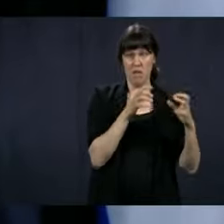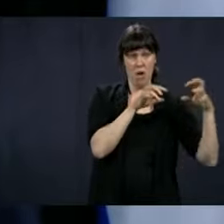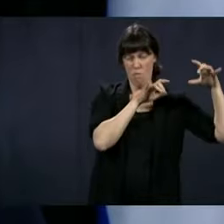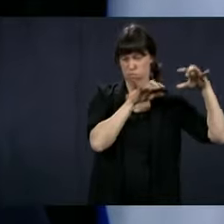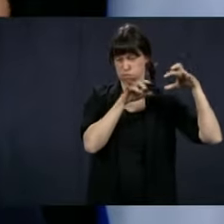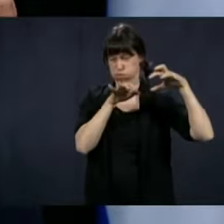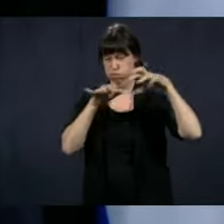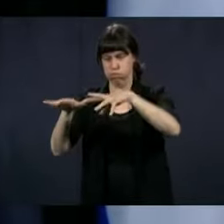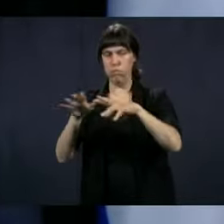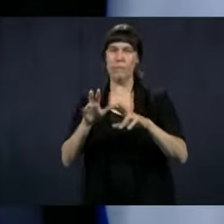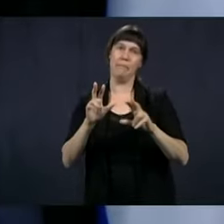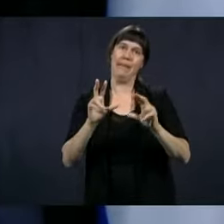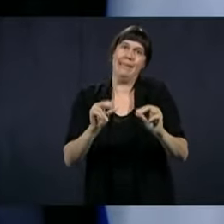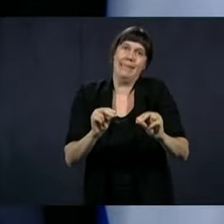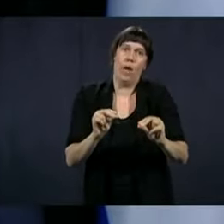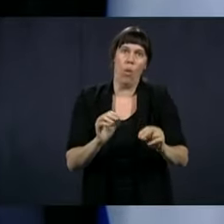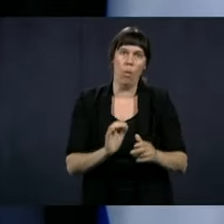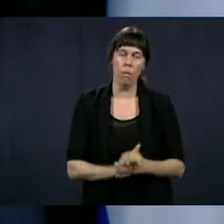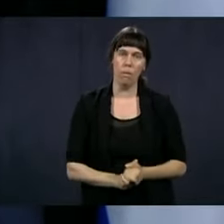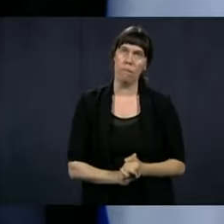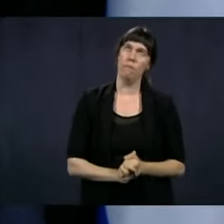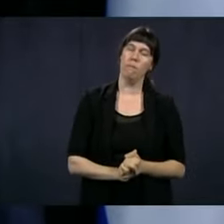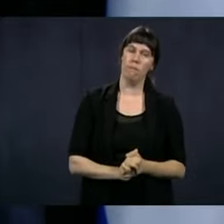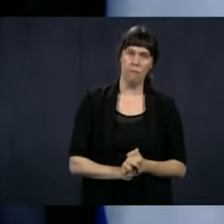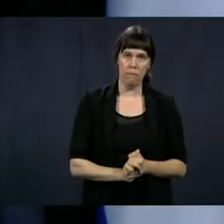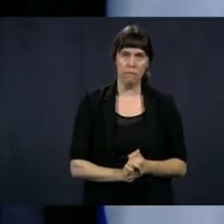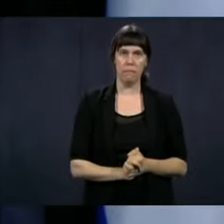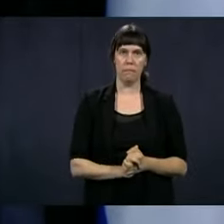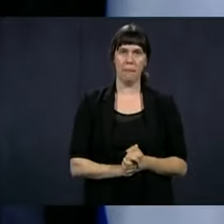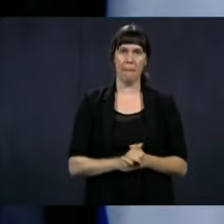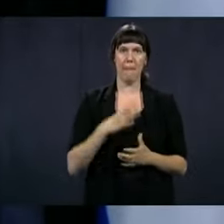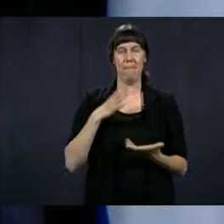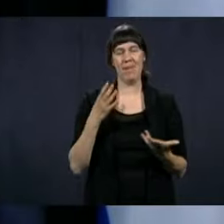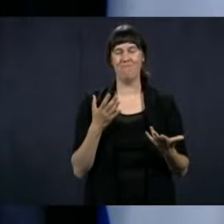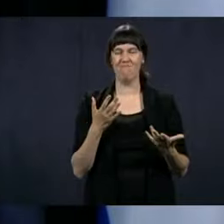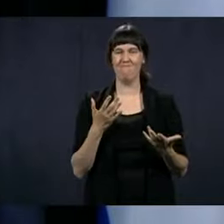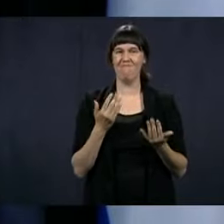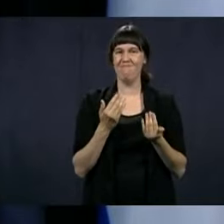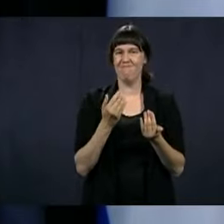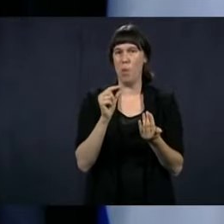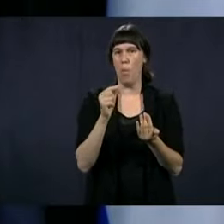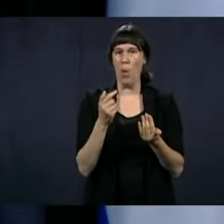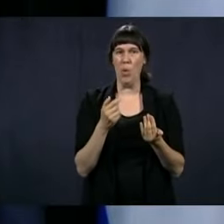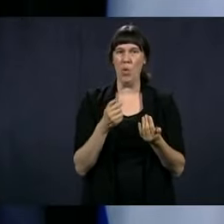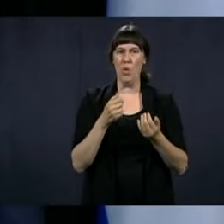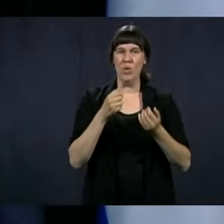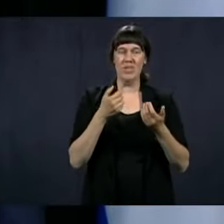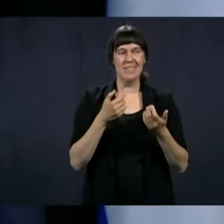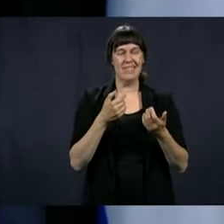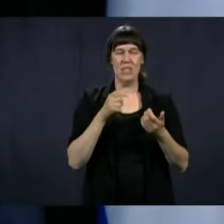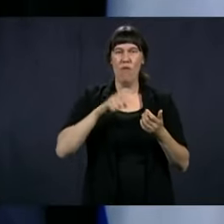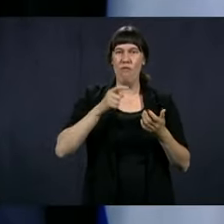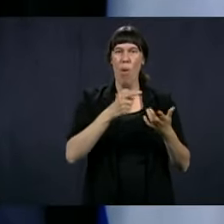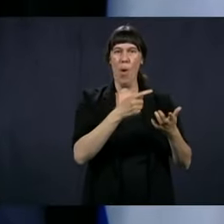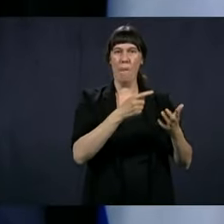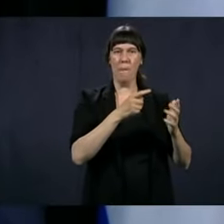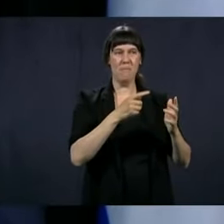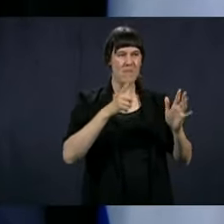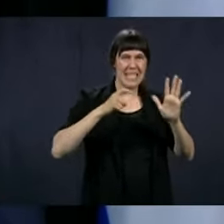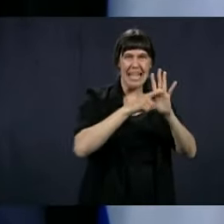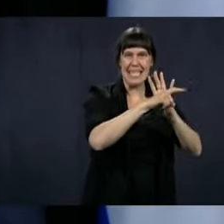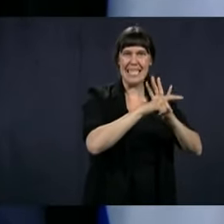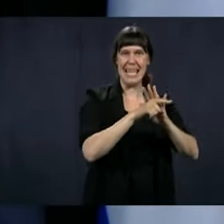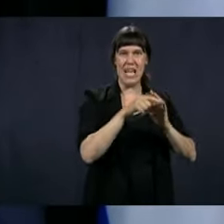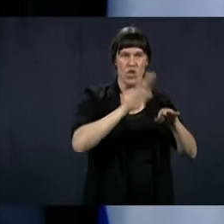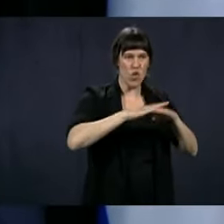cram there from Montreal because there might be a bad potential. But I would like to have more data on community transmission